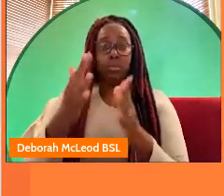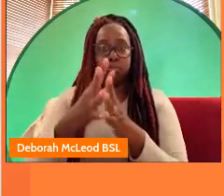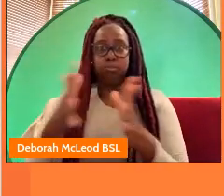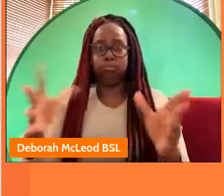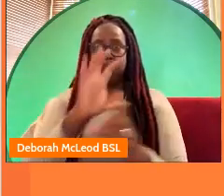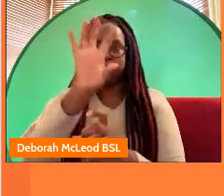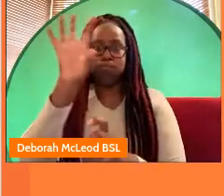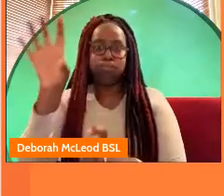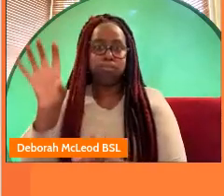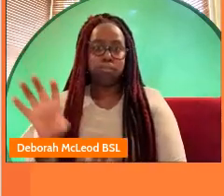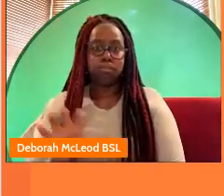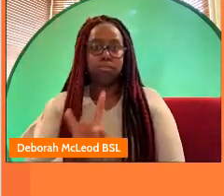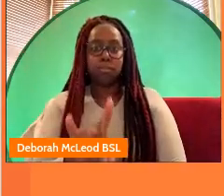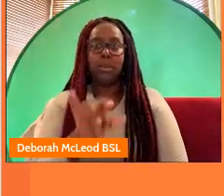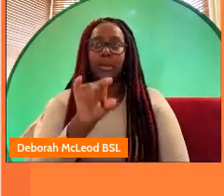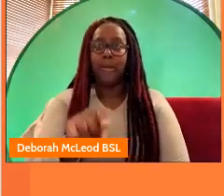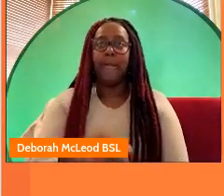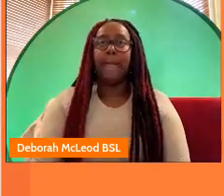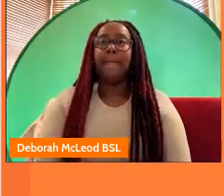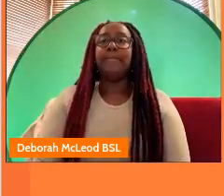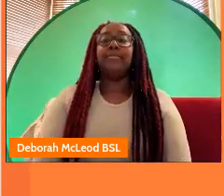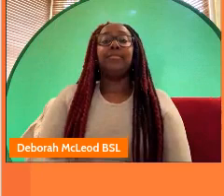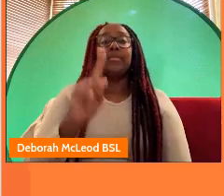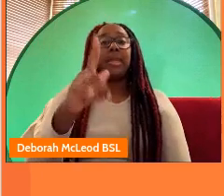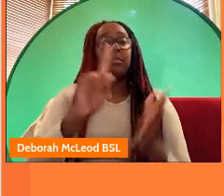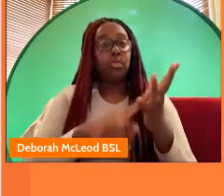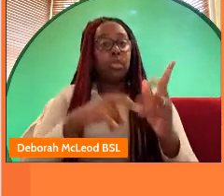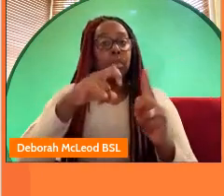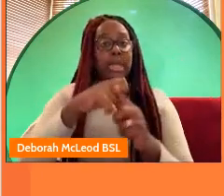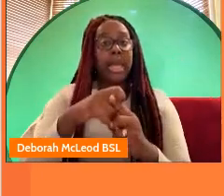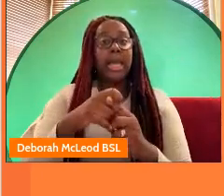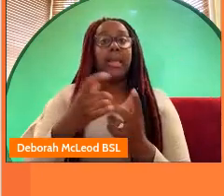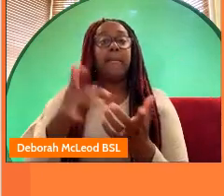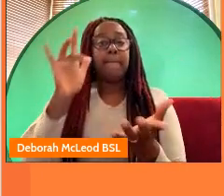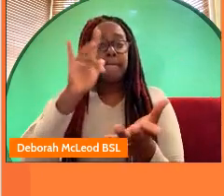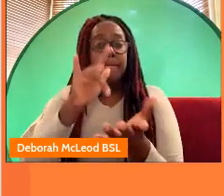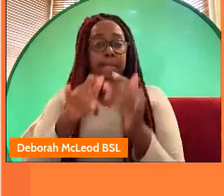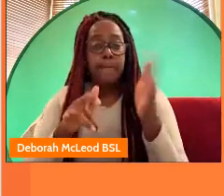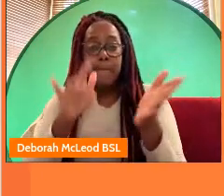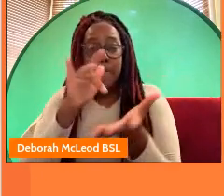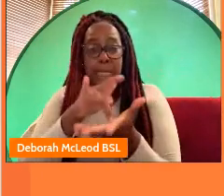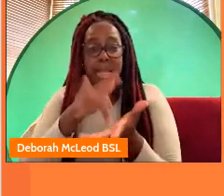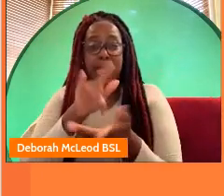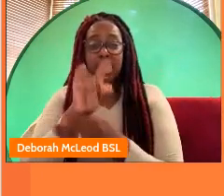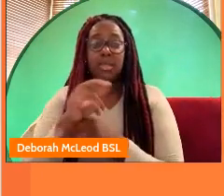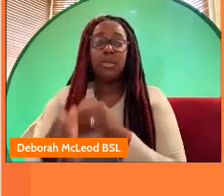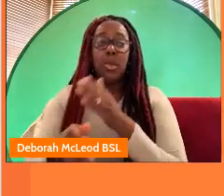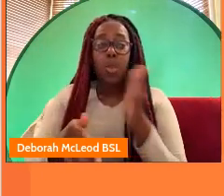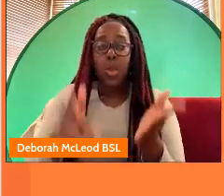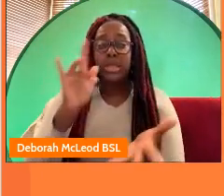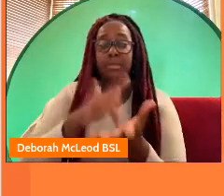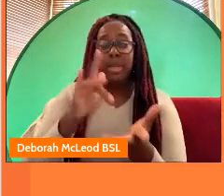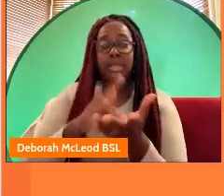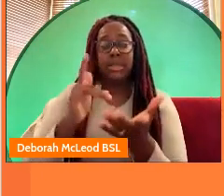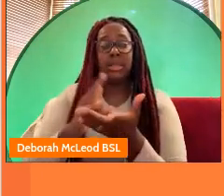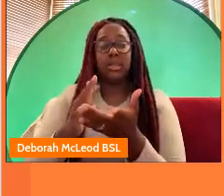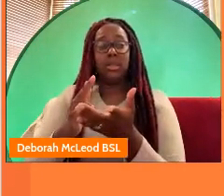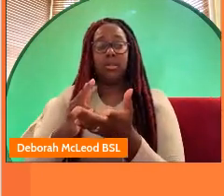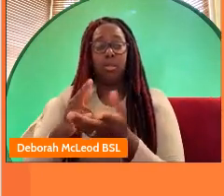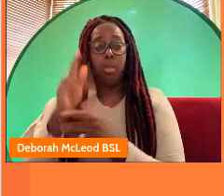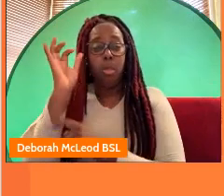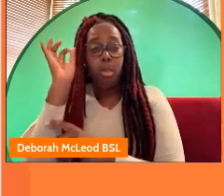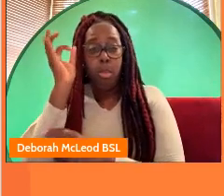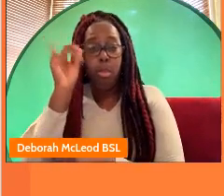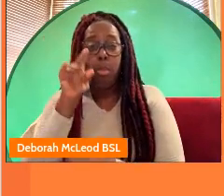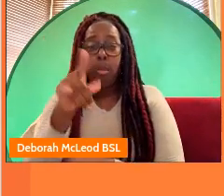as part of across the uk in the midlands we've signed a memorandum of understanding with the west midlands combined authority and the industry body